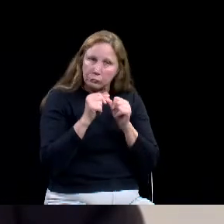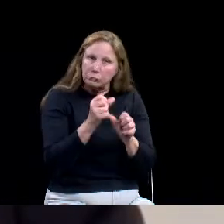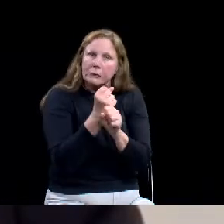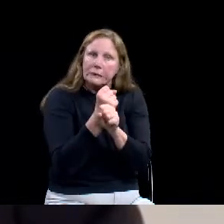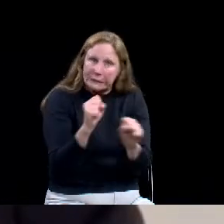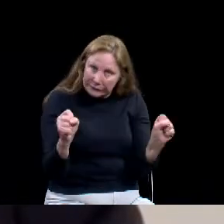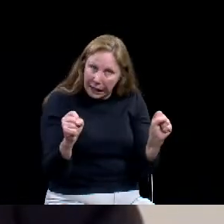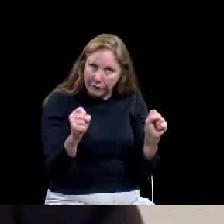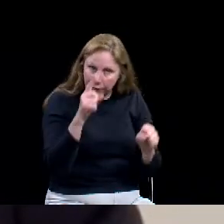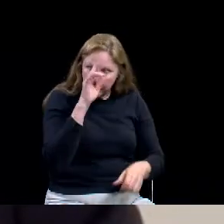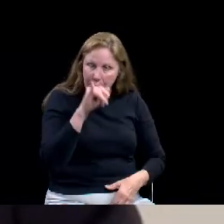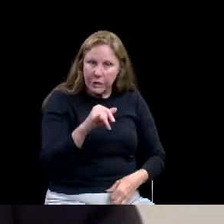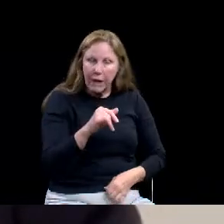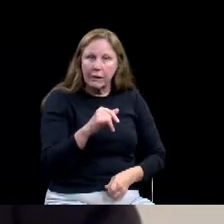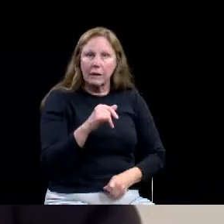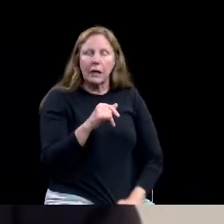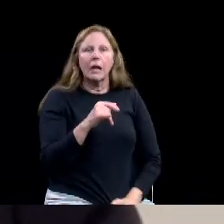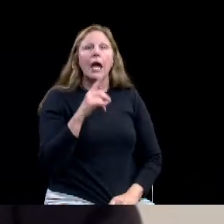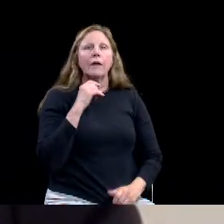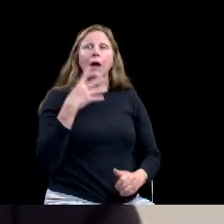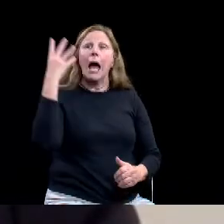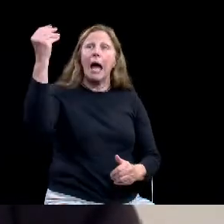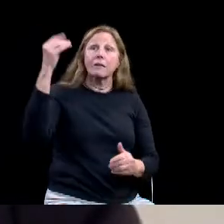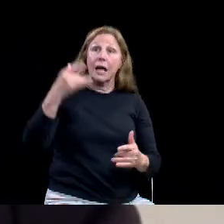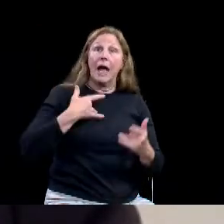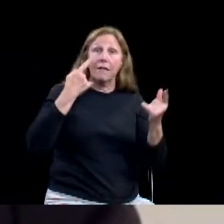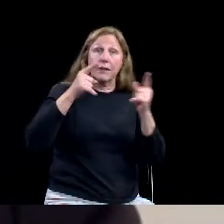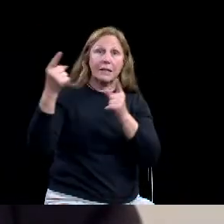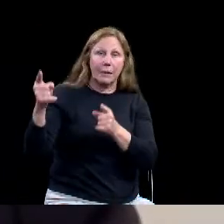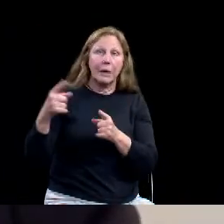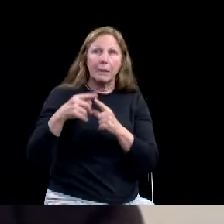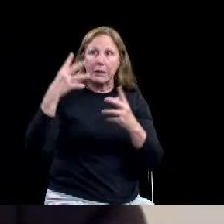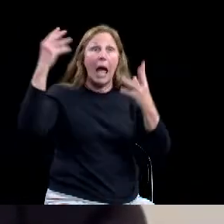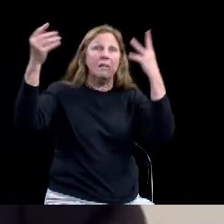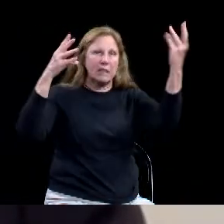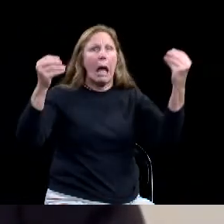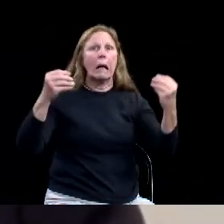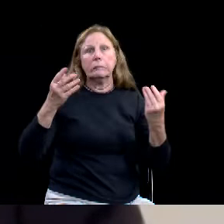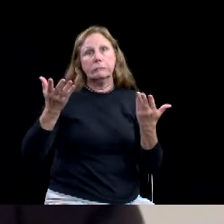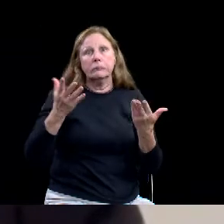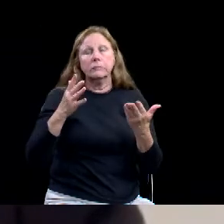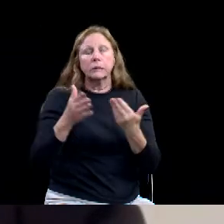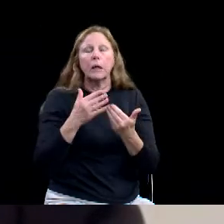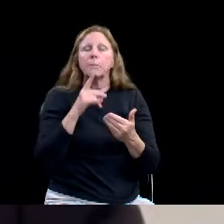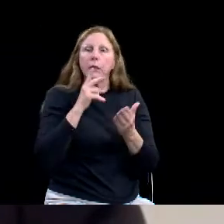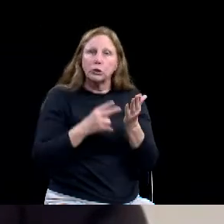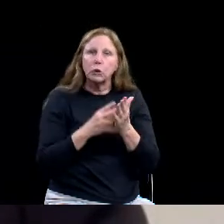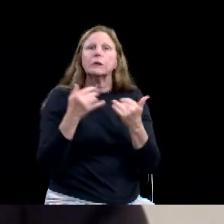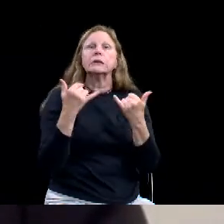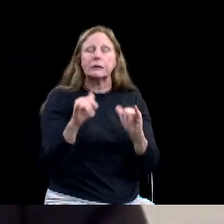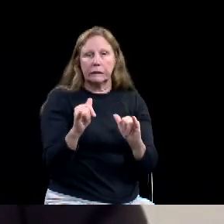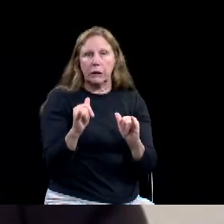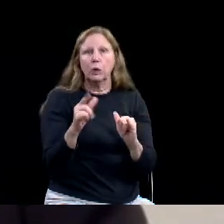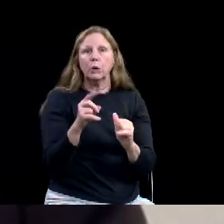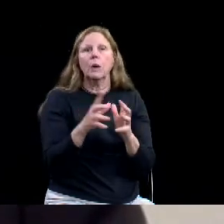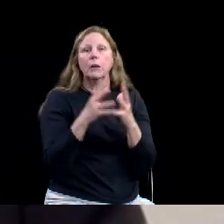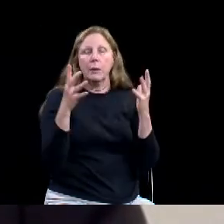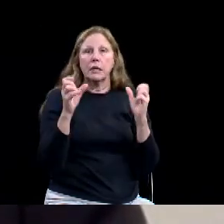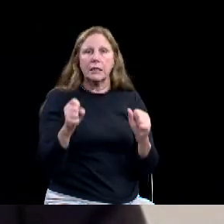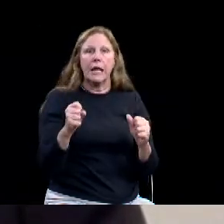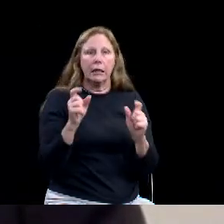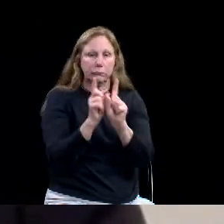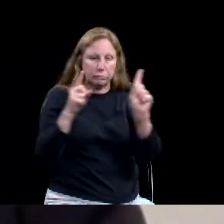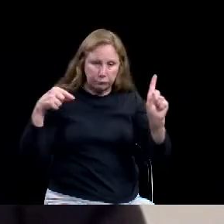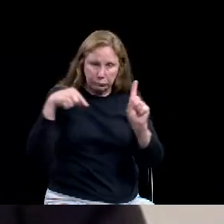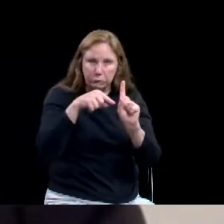that we're still trying to do as much possible social distancing, wearing masks, sanitation, et cetera. Um, and so I know that, uh, parks and